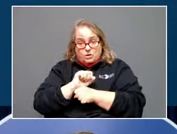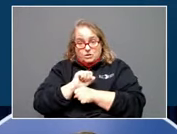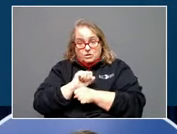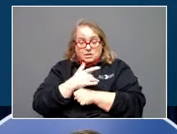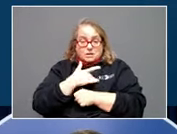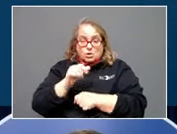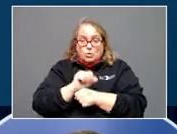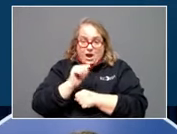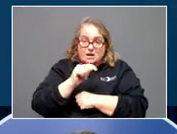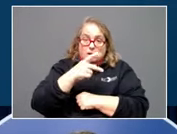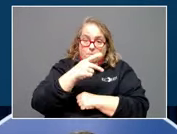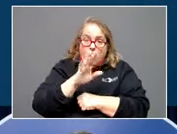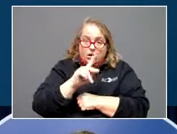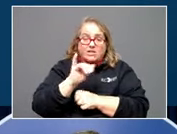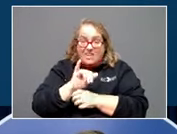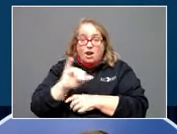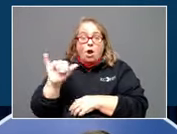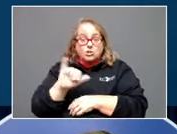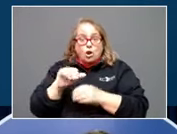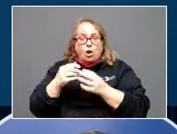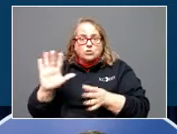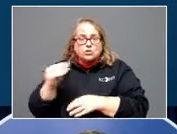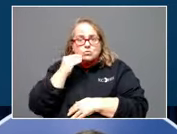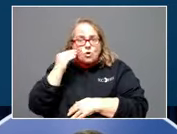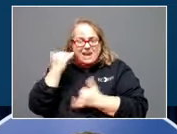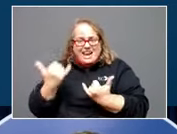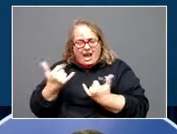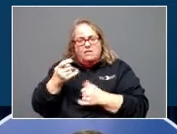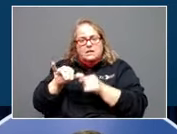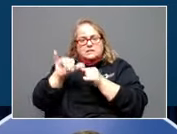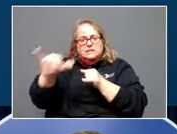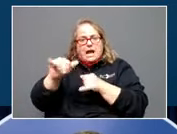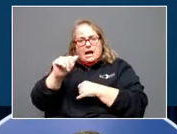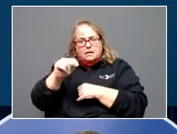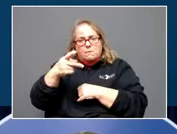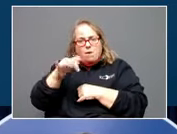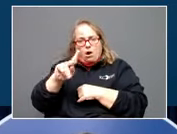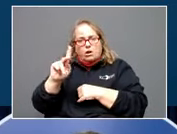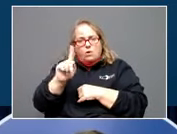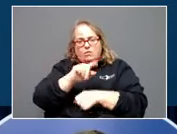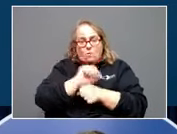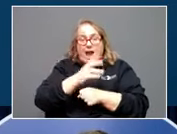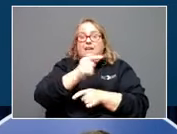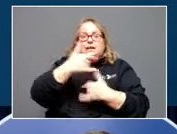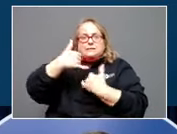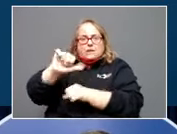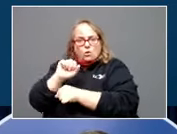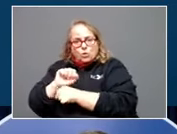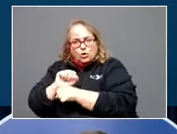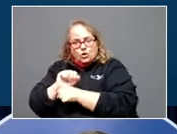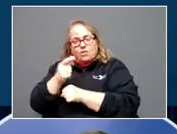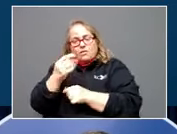at the park that had lost their homes. They're now staying at the park they work at, and they're still working. They get up in the